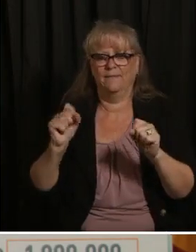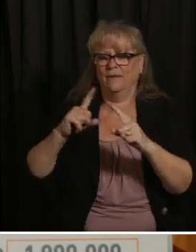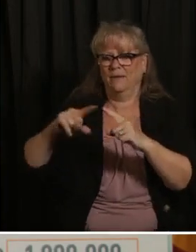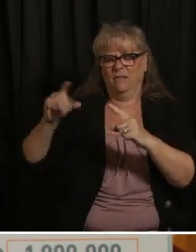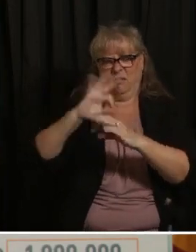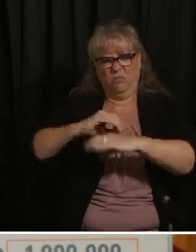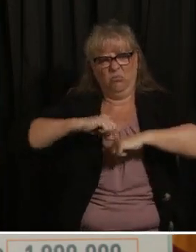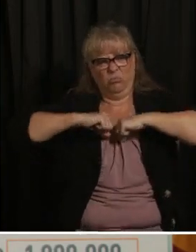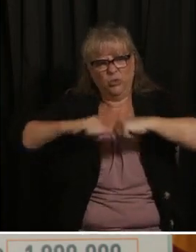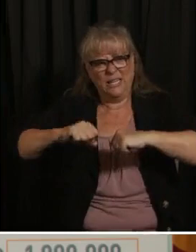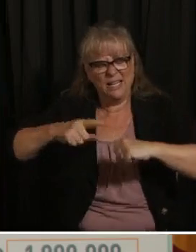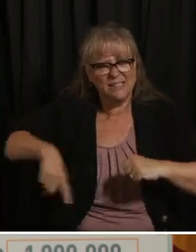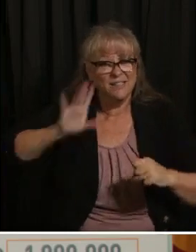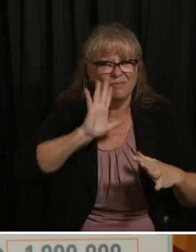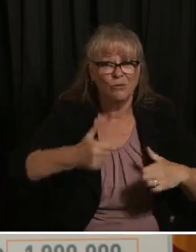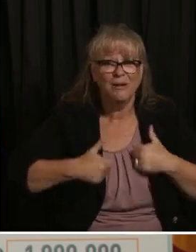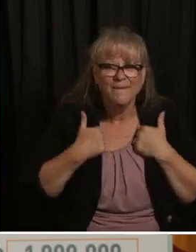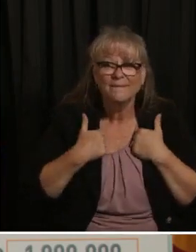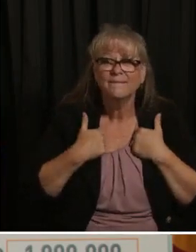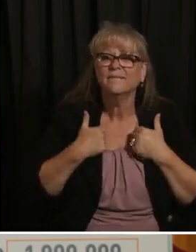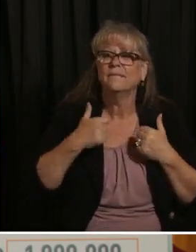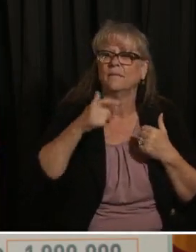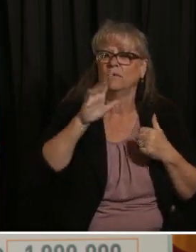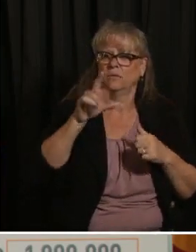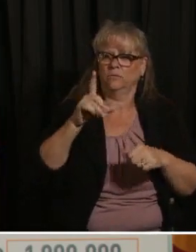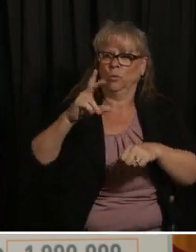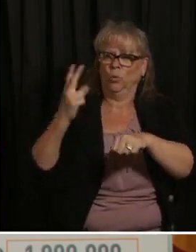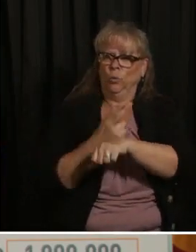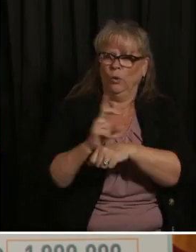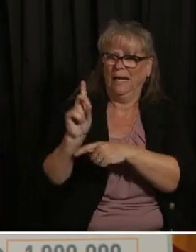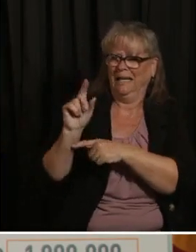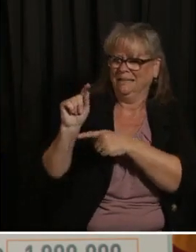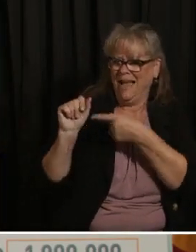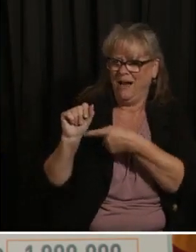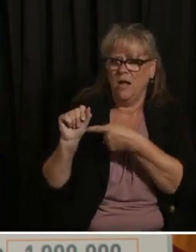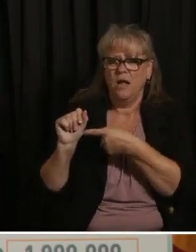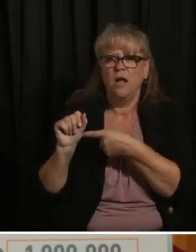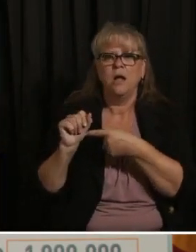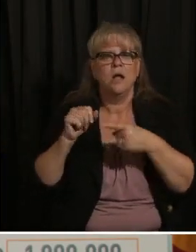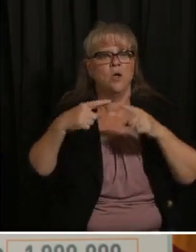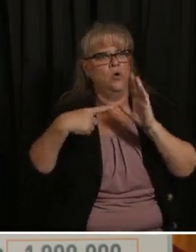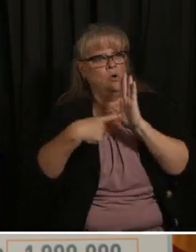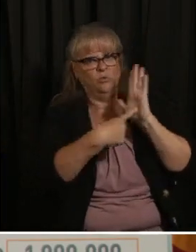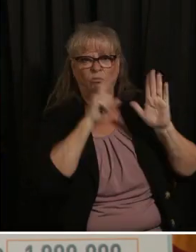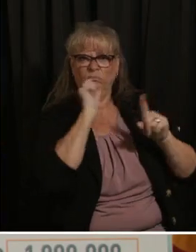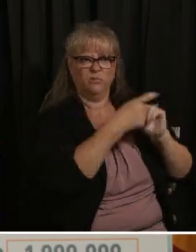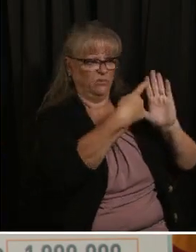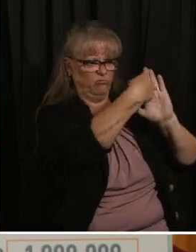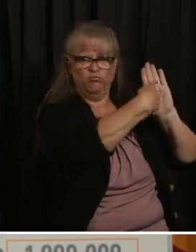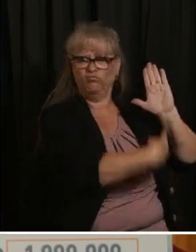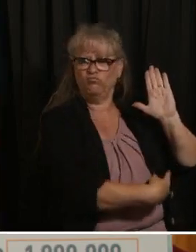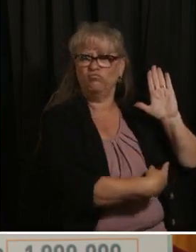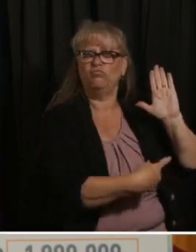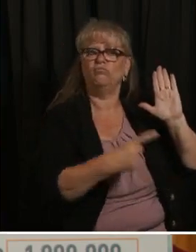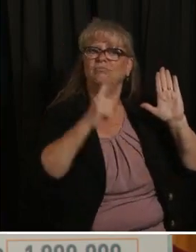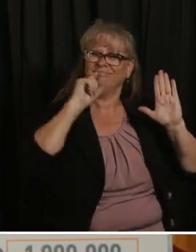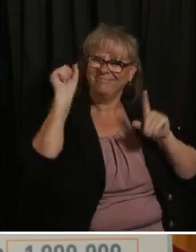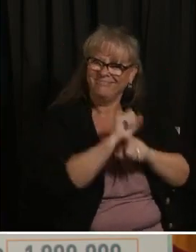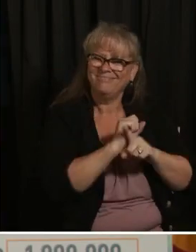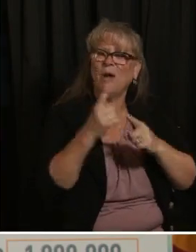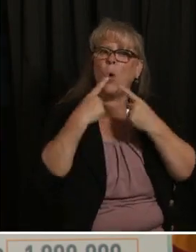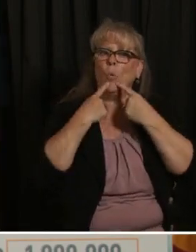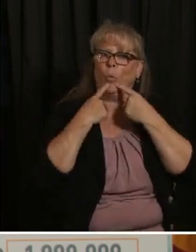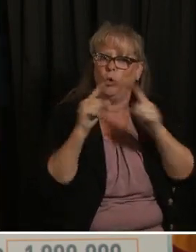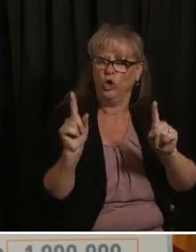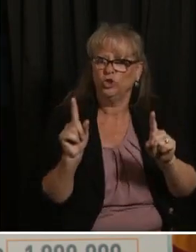out using the data showing the correlation between the great effective efficacy of the vaccine and the more and more